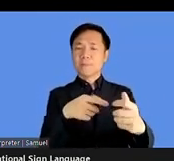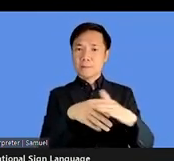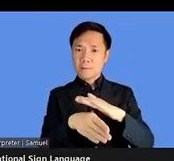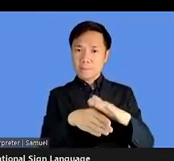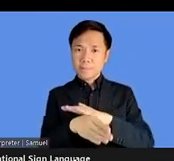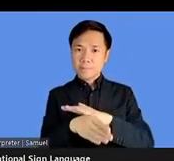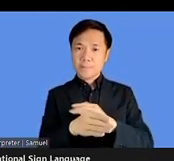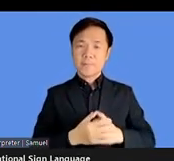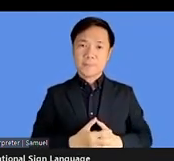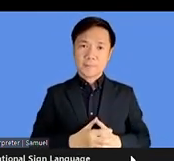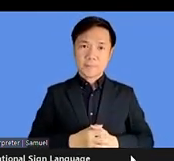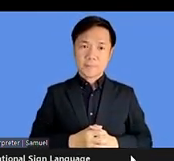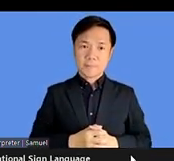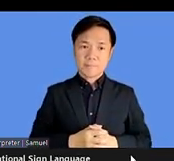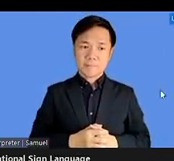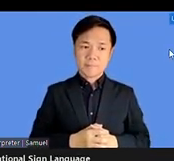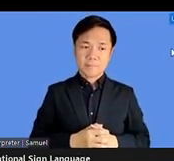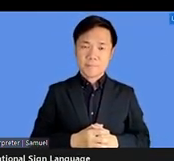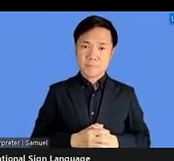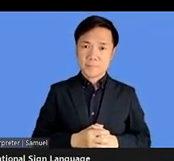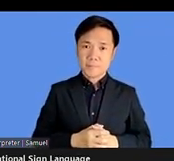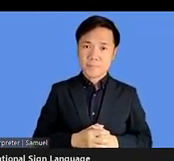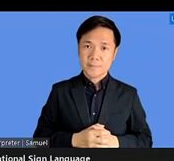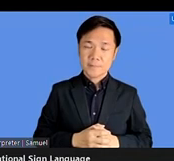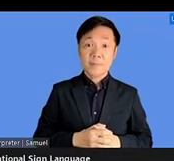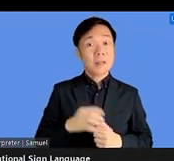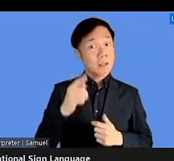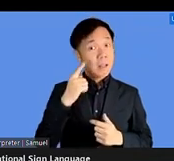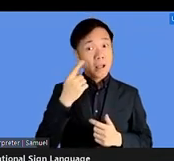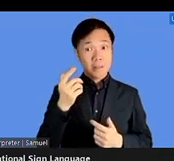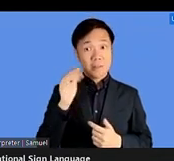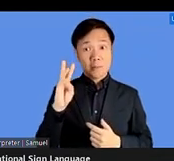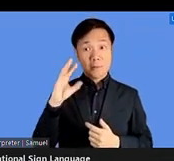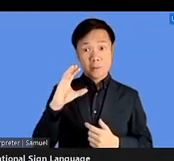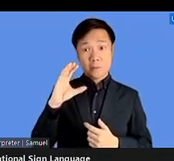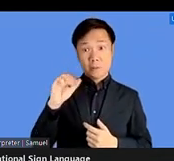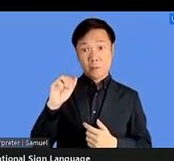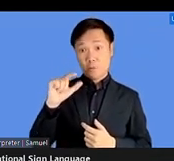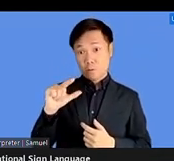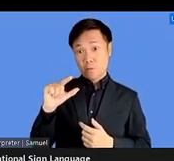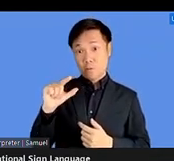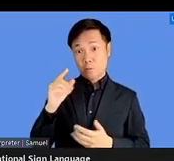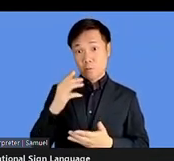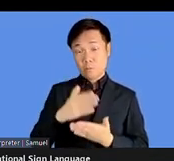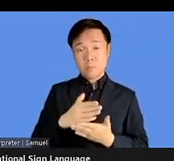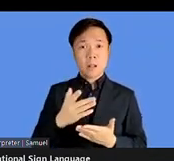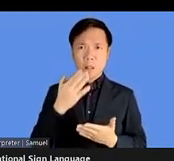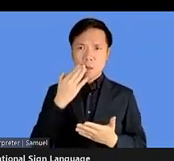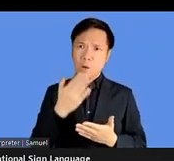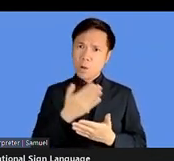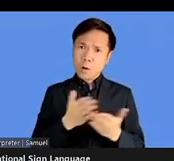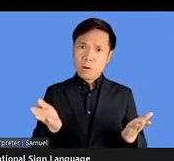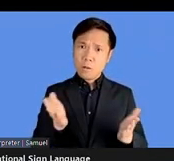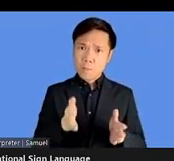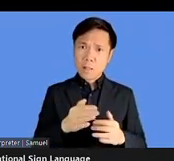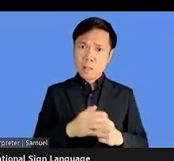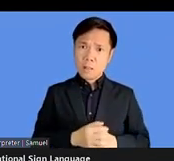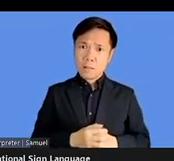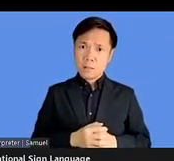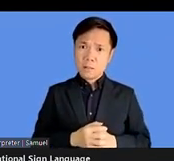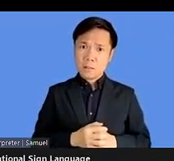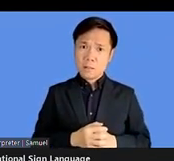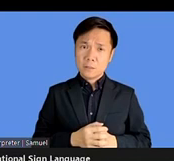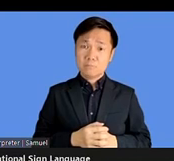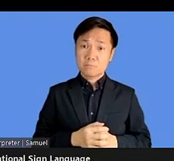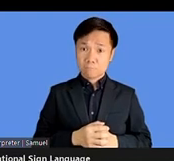up, they comply with WCAG guidelines, they get ticked off on, and then no one monitors them. And you come back two or three